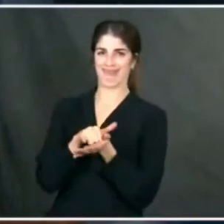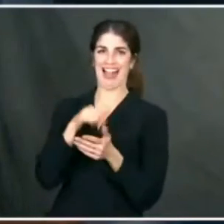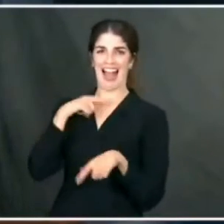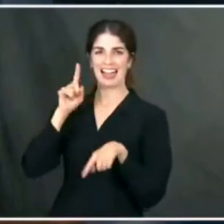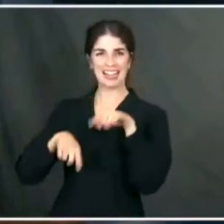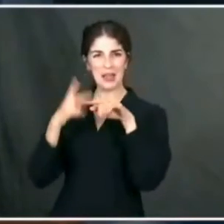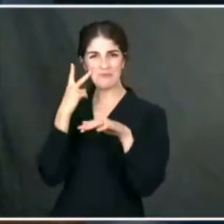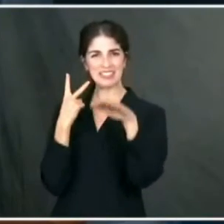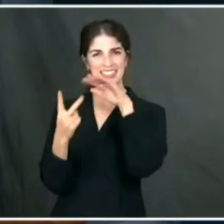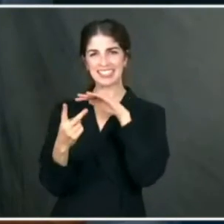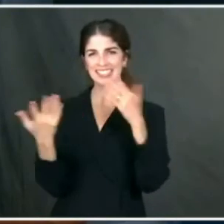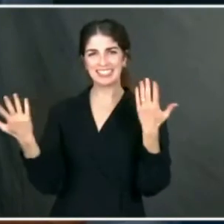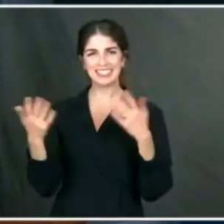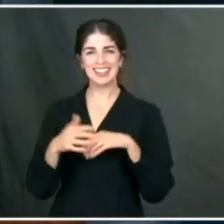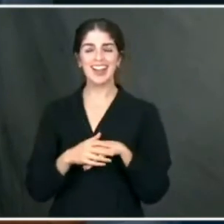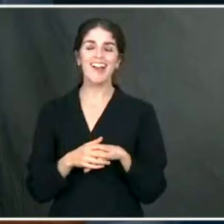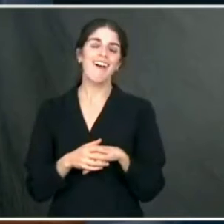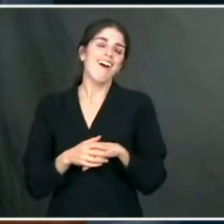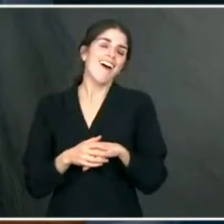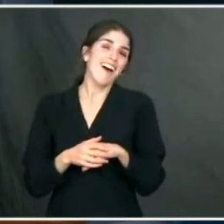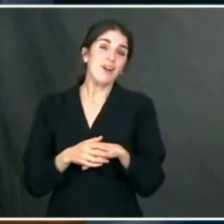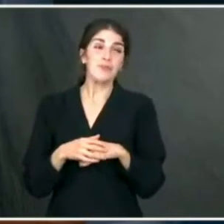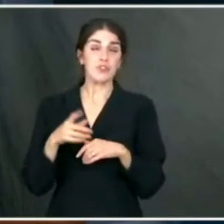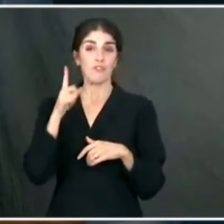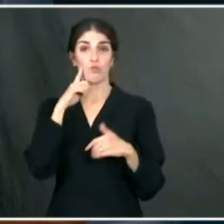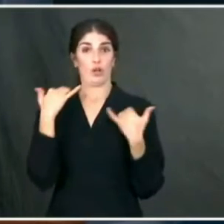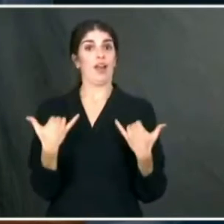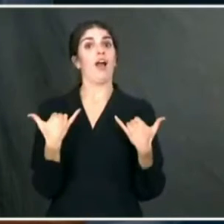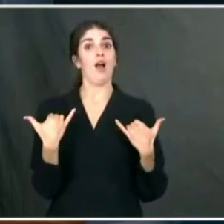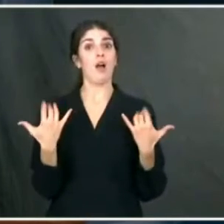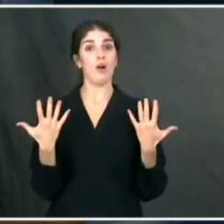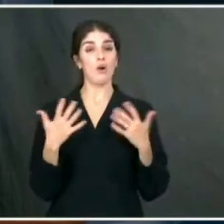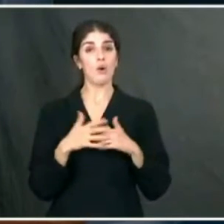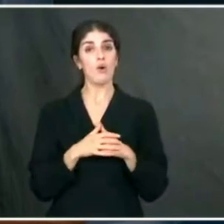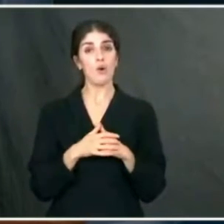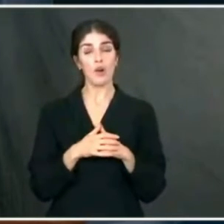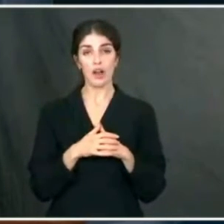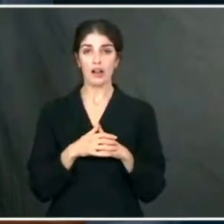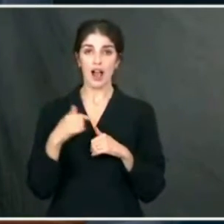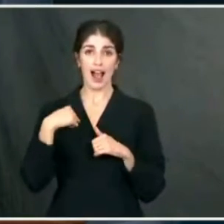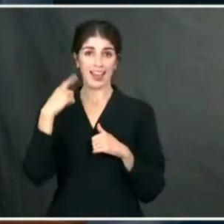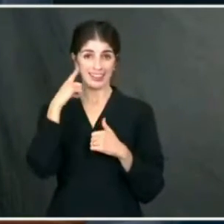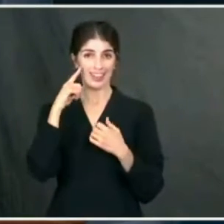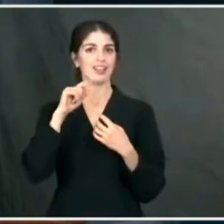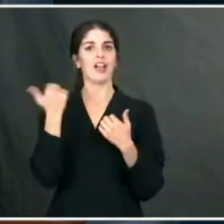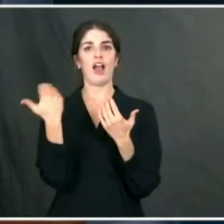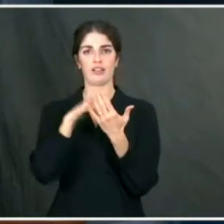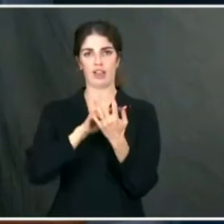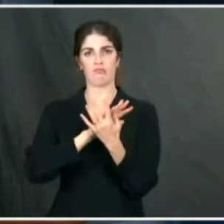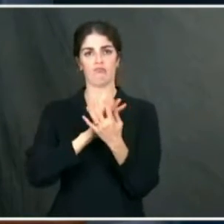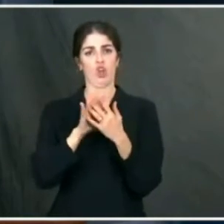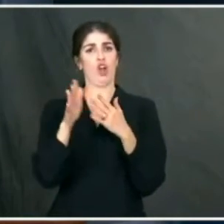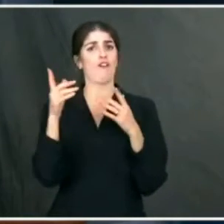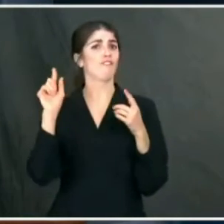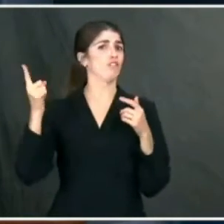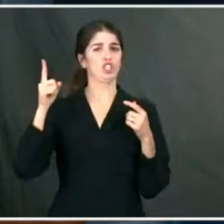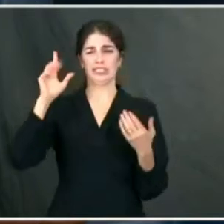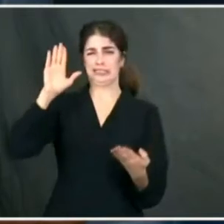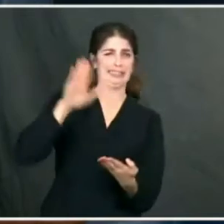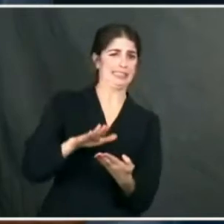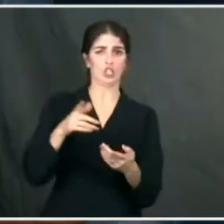I think at this point in time and for the foreseeable future, addressing the pandemic, getting the pandemic under control,